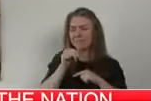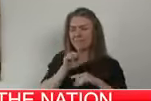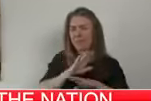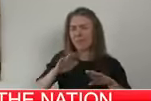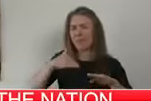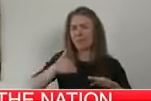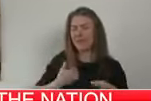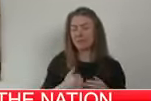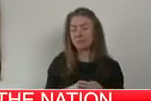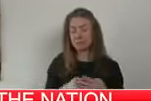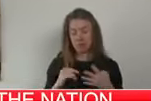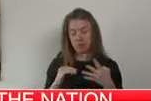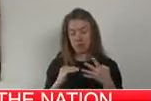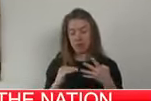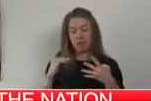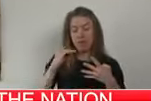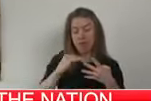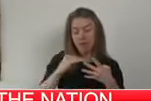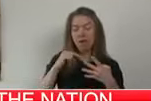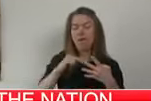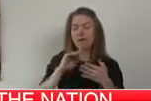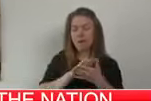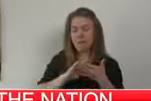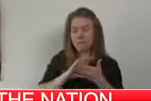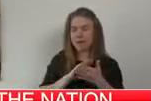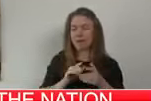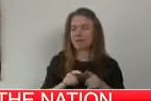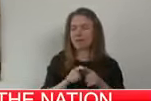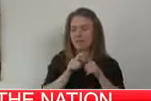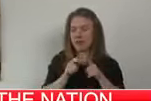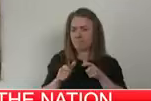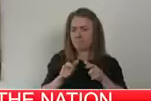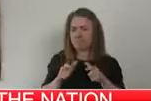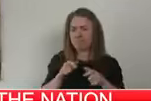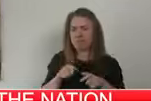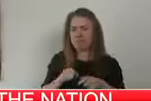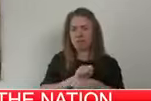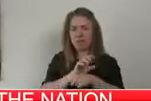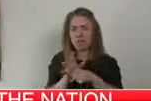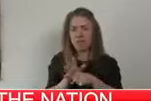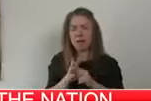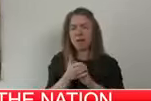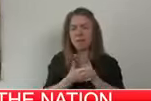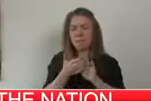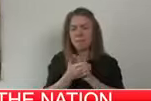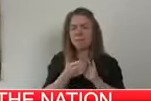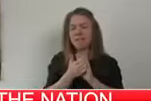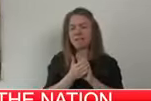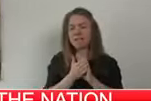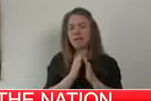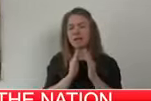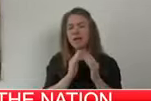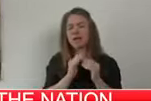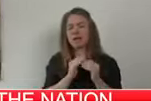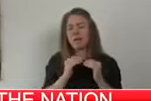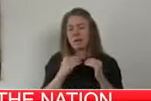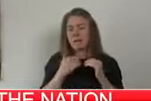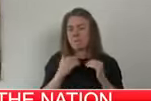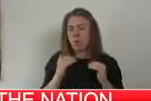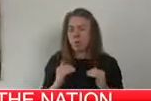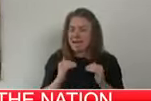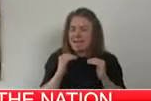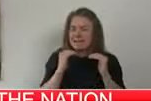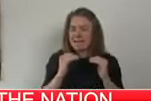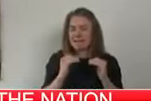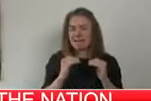is where the disease is increasingly difficult to contain. This is where we restrict our contact by stepping things up again.